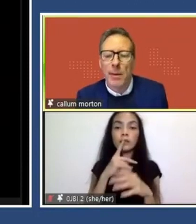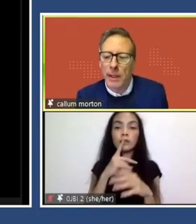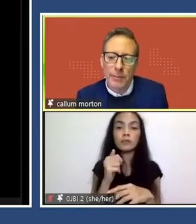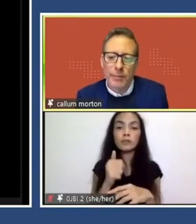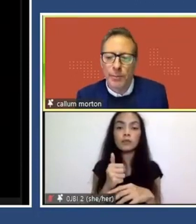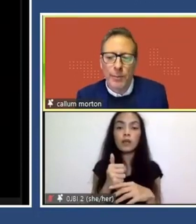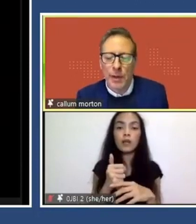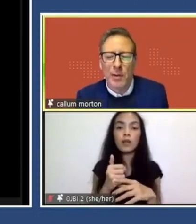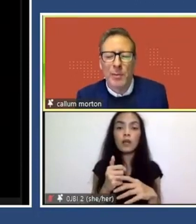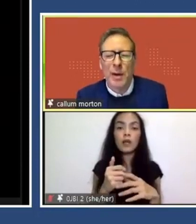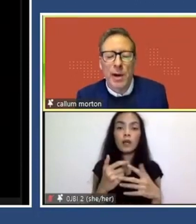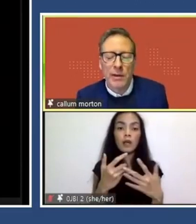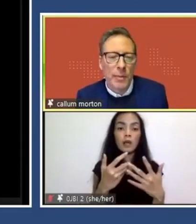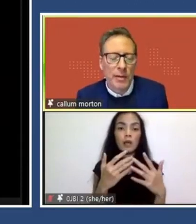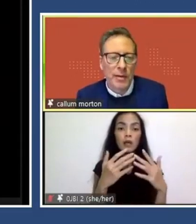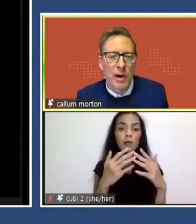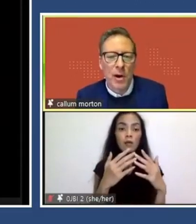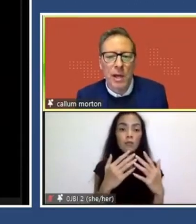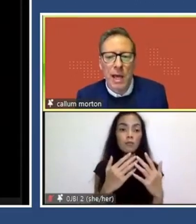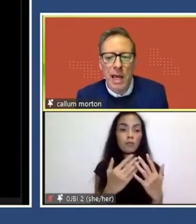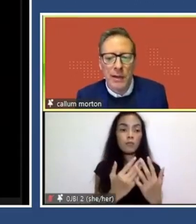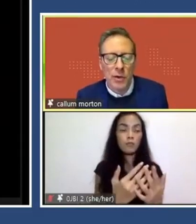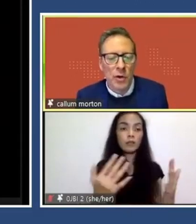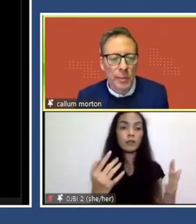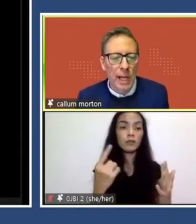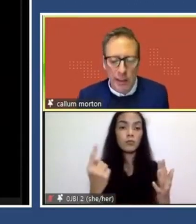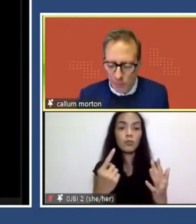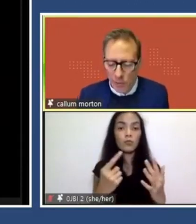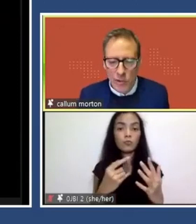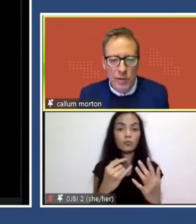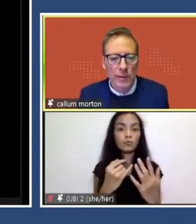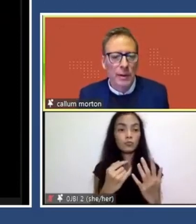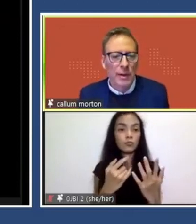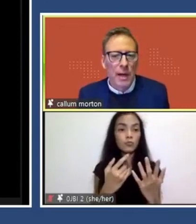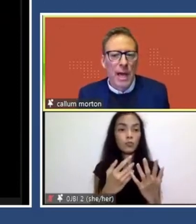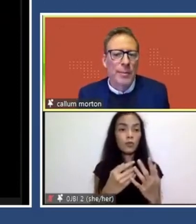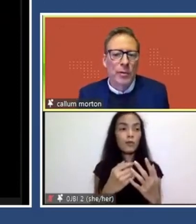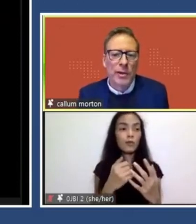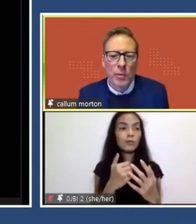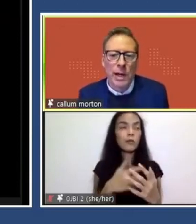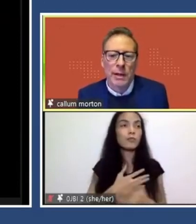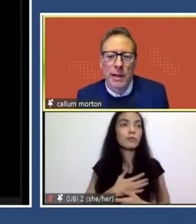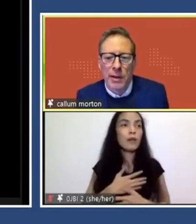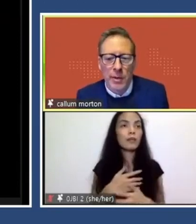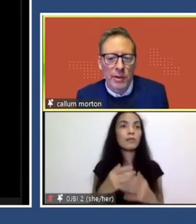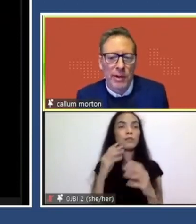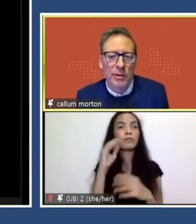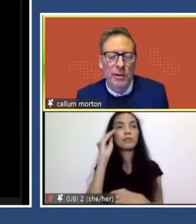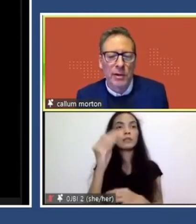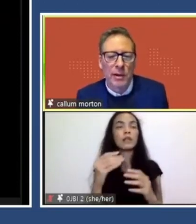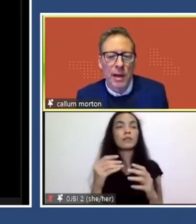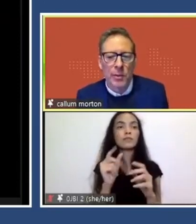public practice-based design and urban planning research. And the more recent one